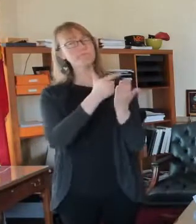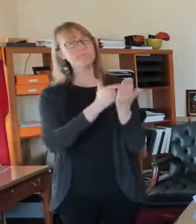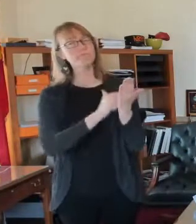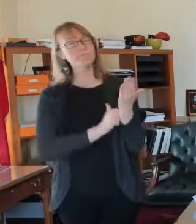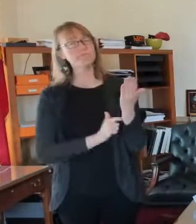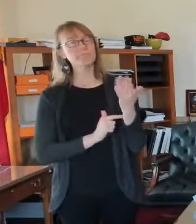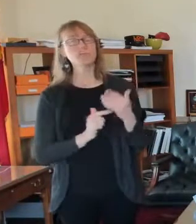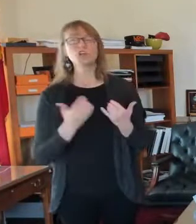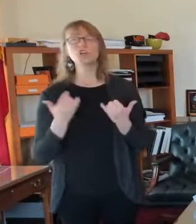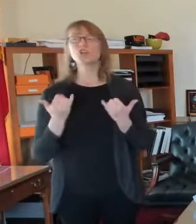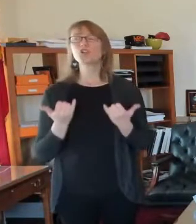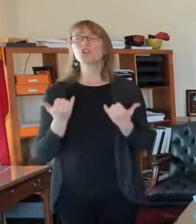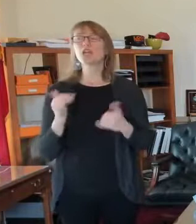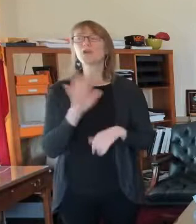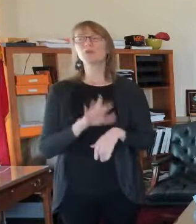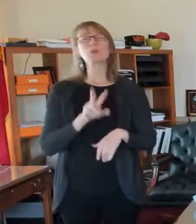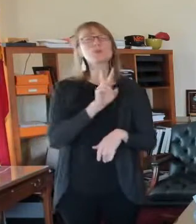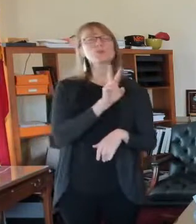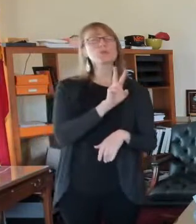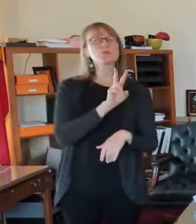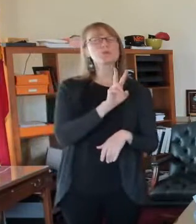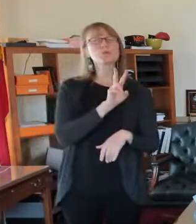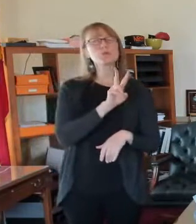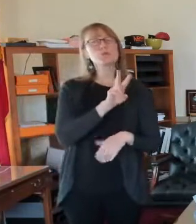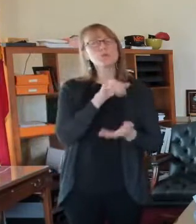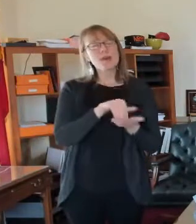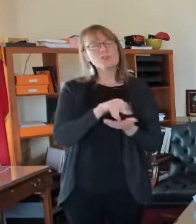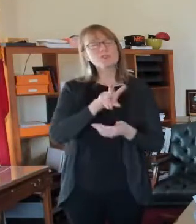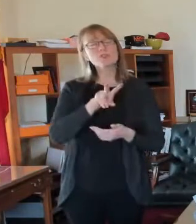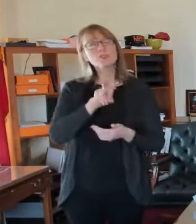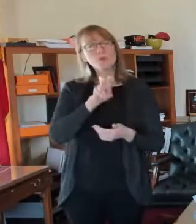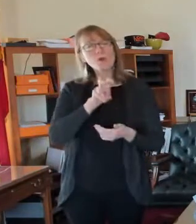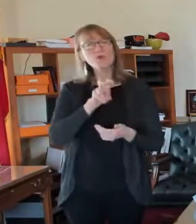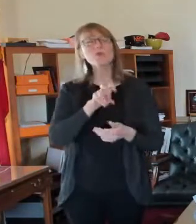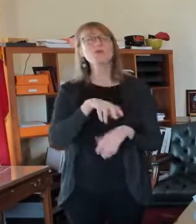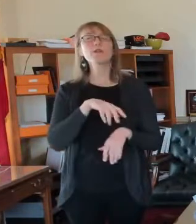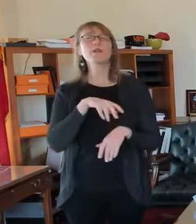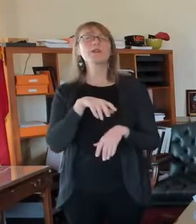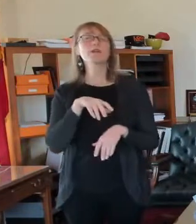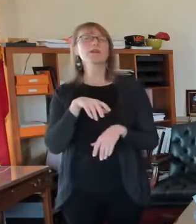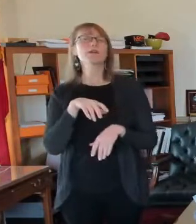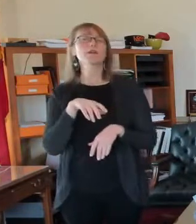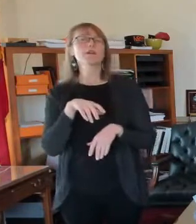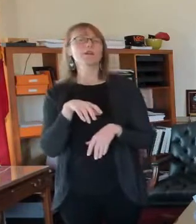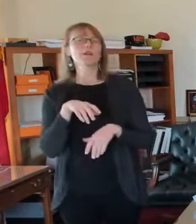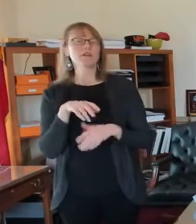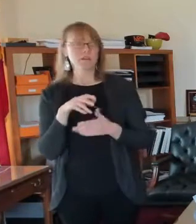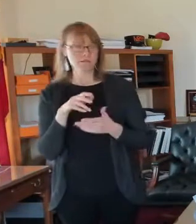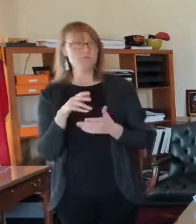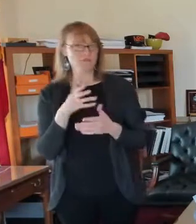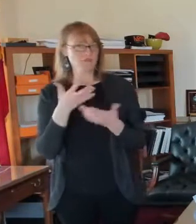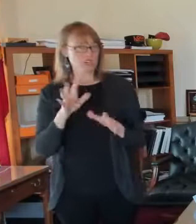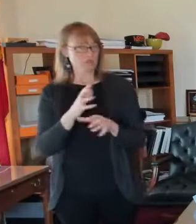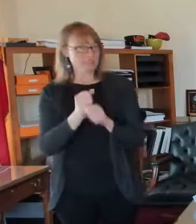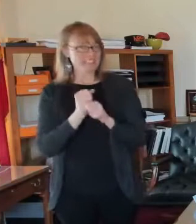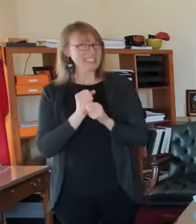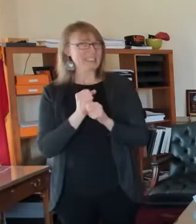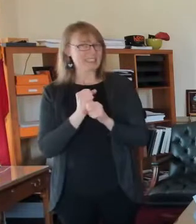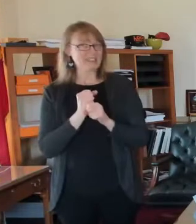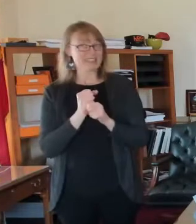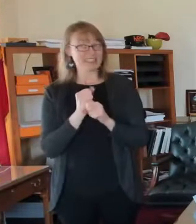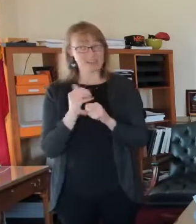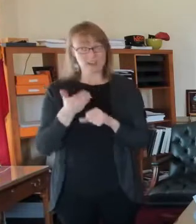2200, 2300 people, uh, did receive an invitation to sign up for an appointment on Saturday.